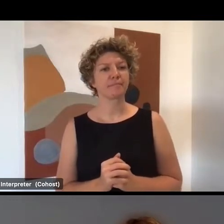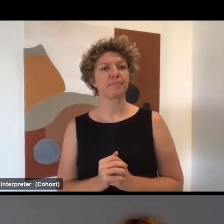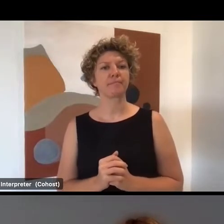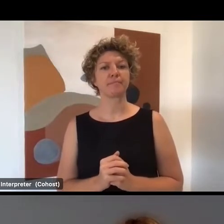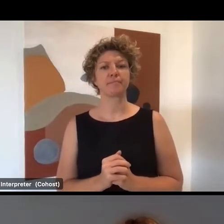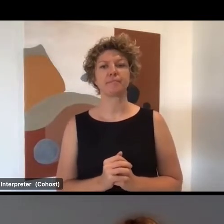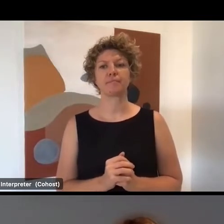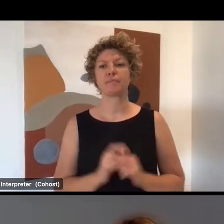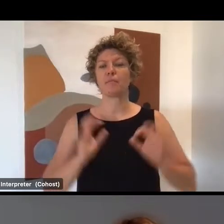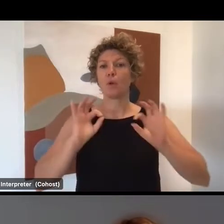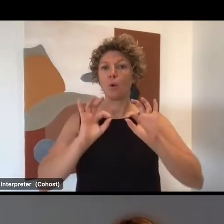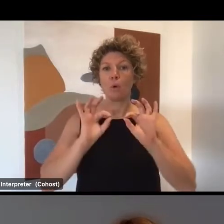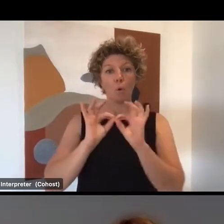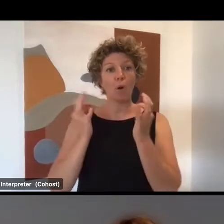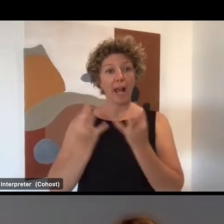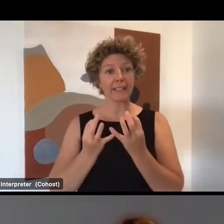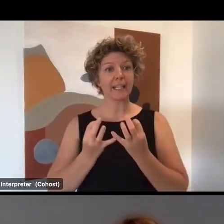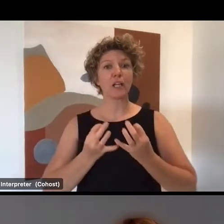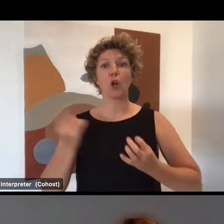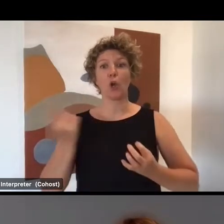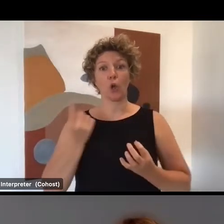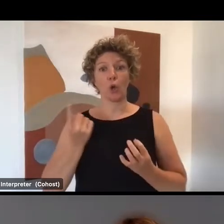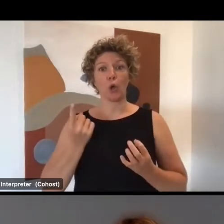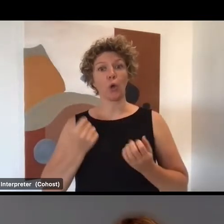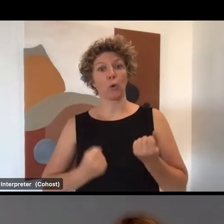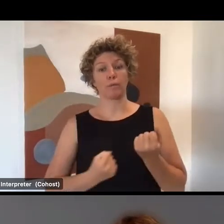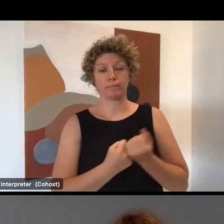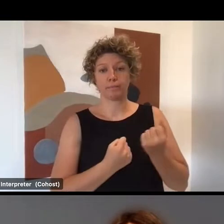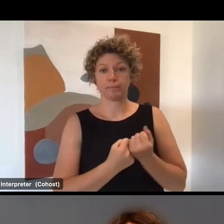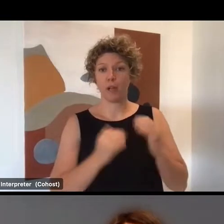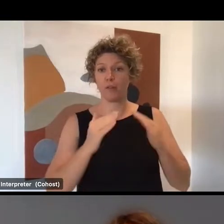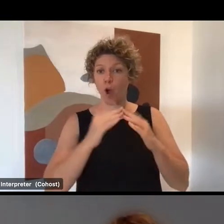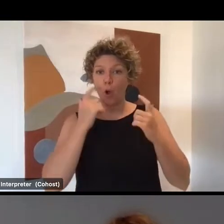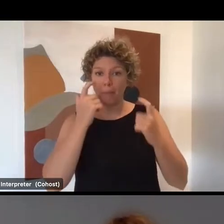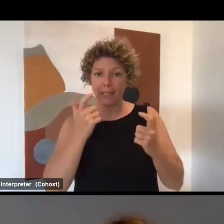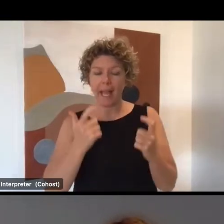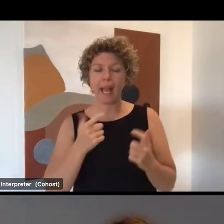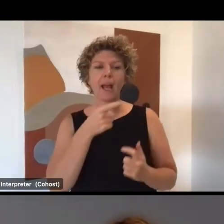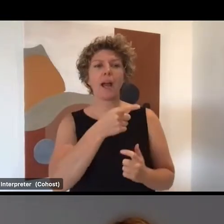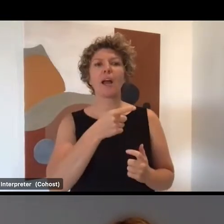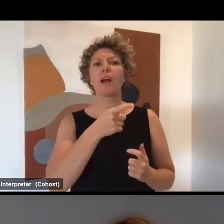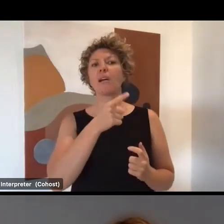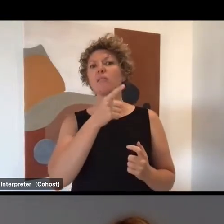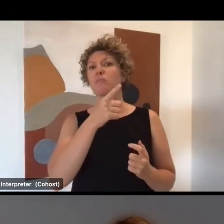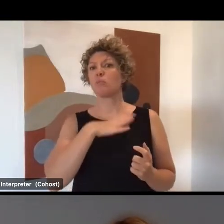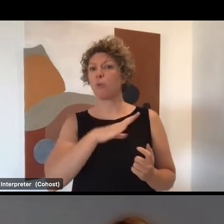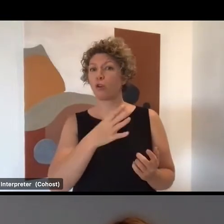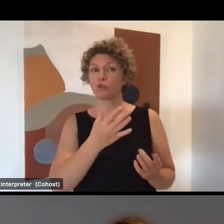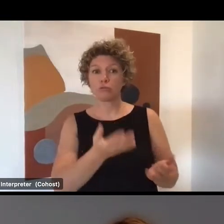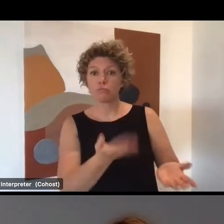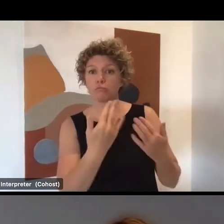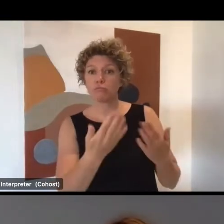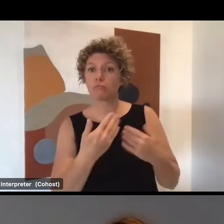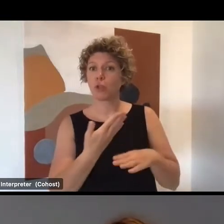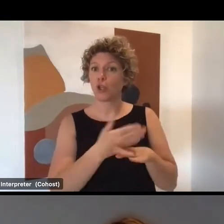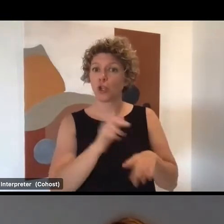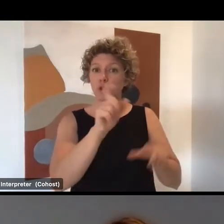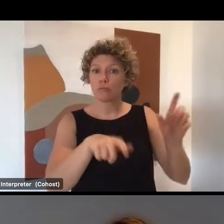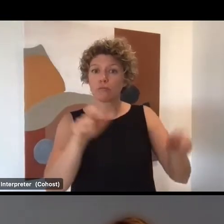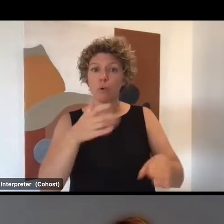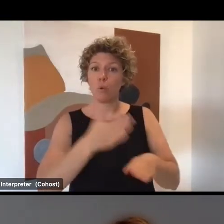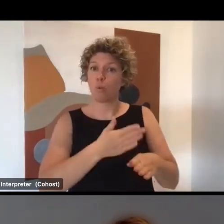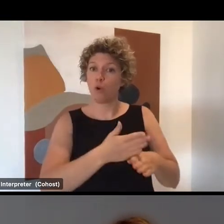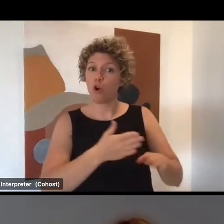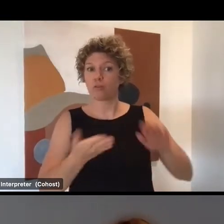The organisations will support home care providers with activities to attract and recruit new personal care workers to the